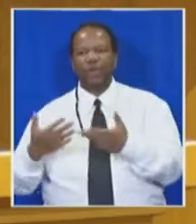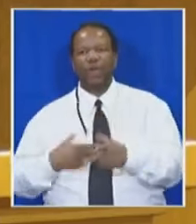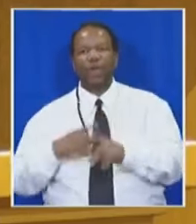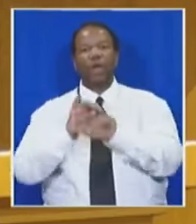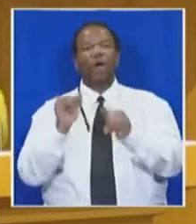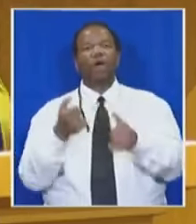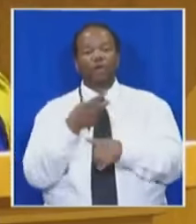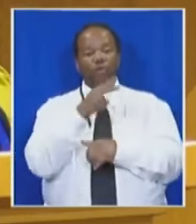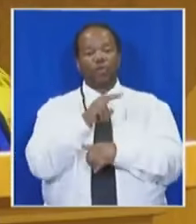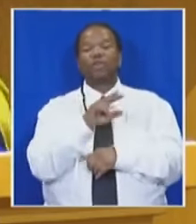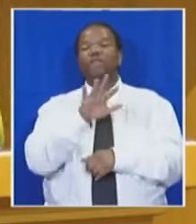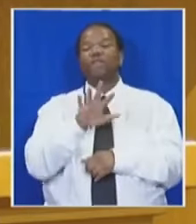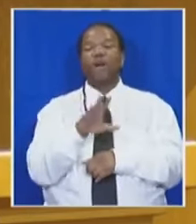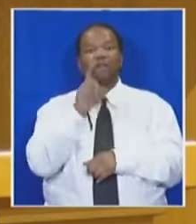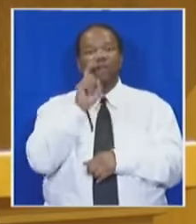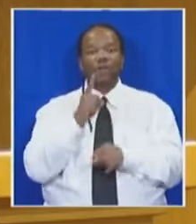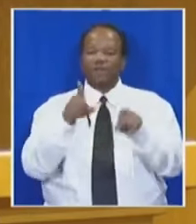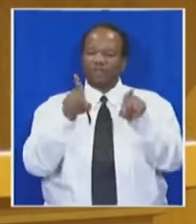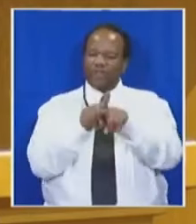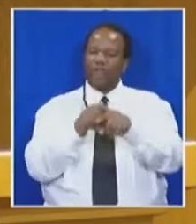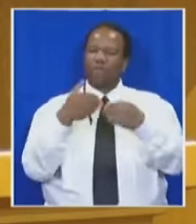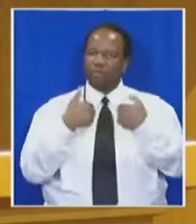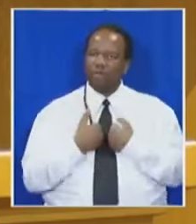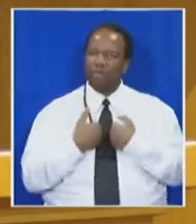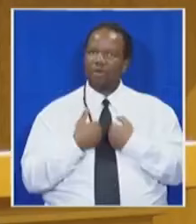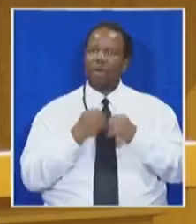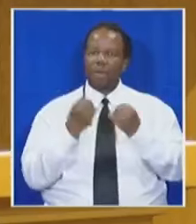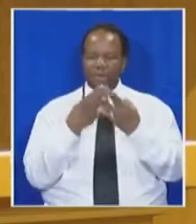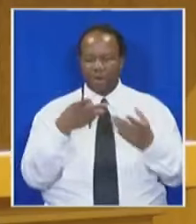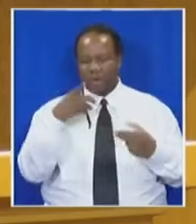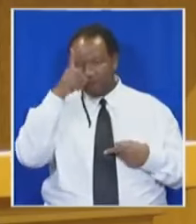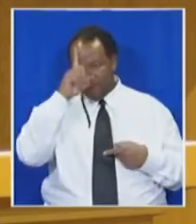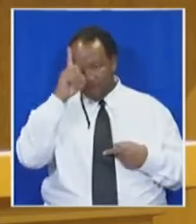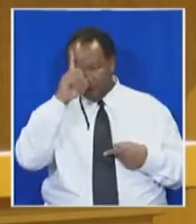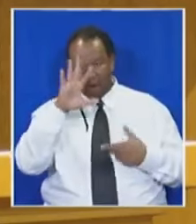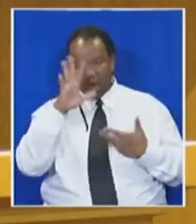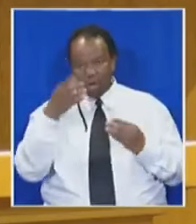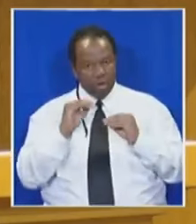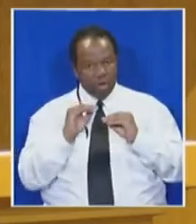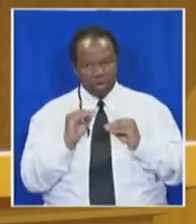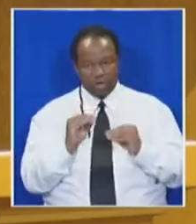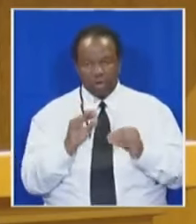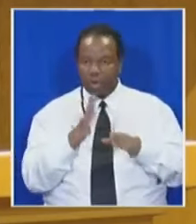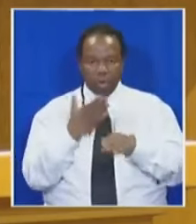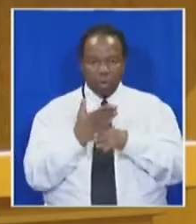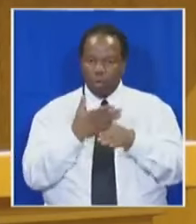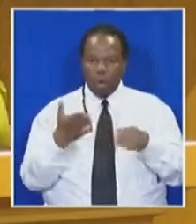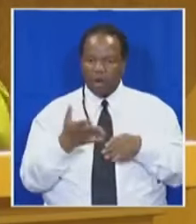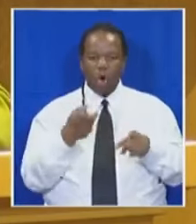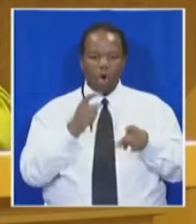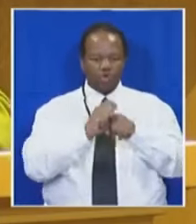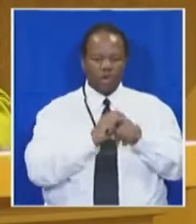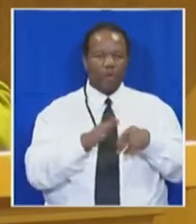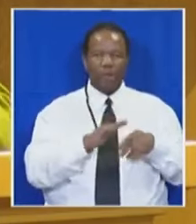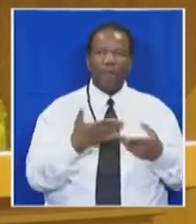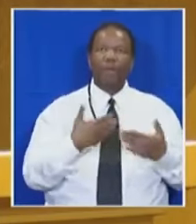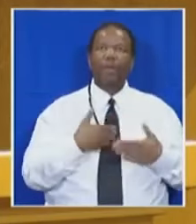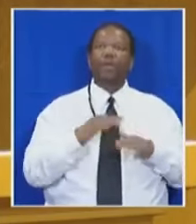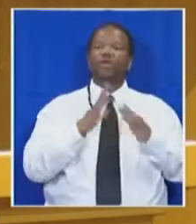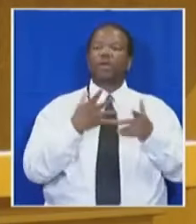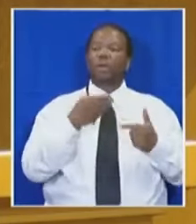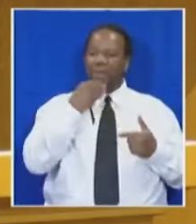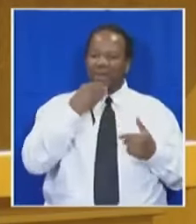25 who are, by the way, my age, who are mainly black that are not in education, employment or training. They have been left